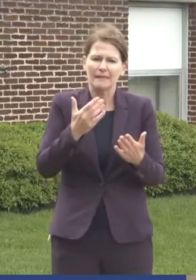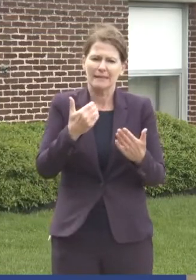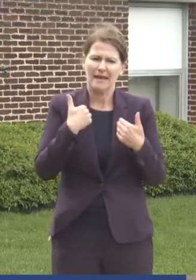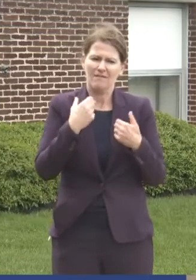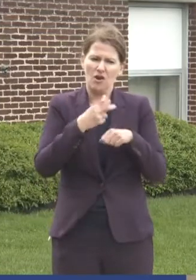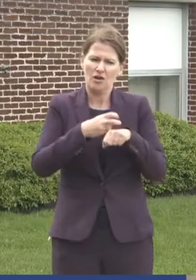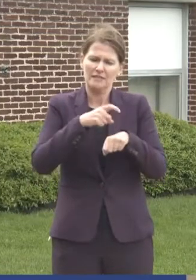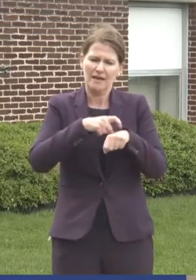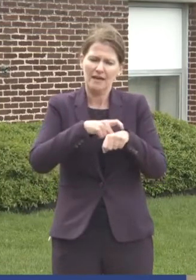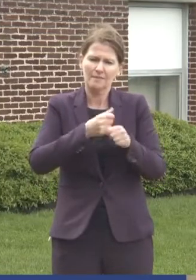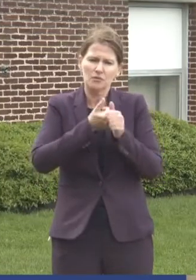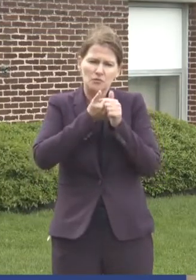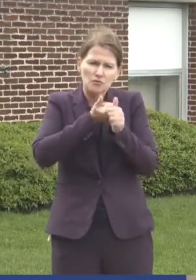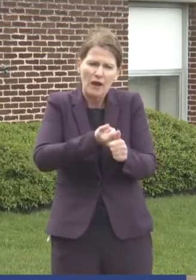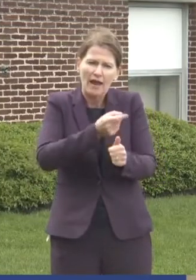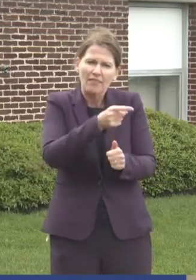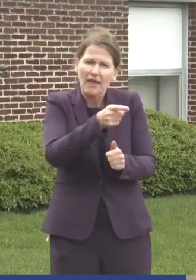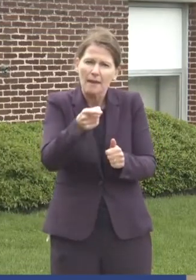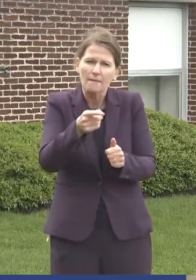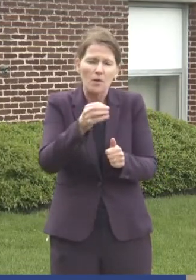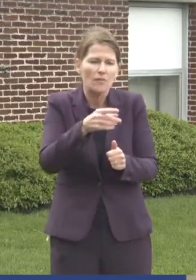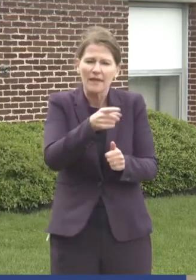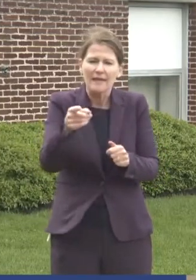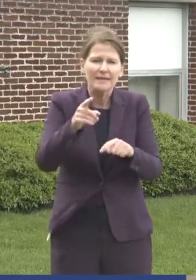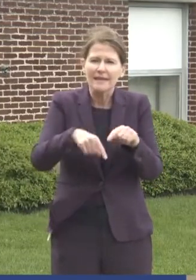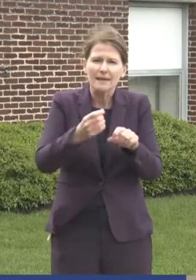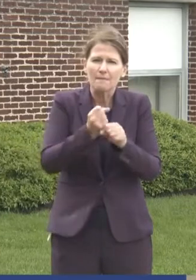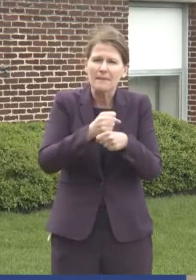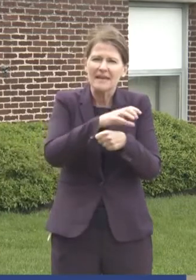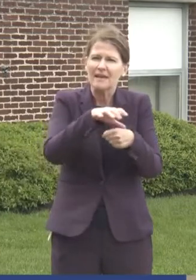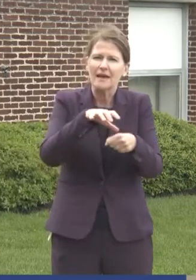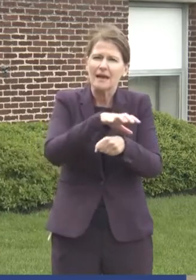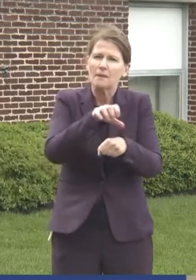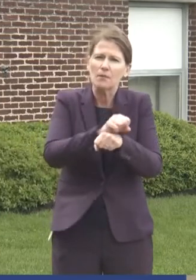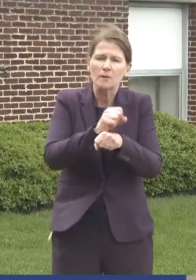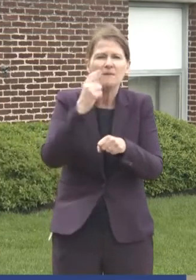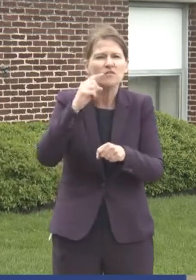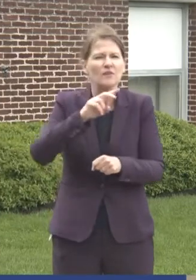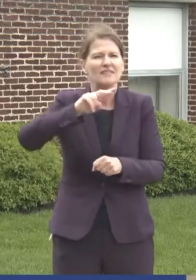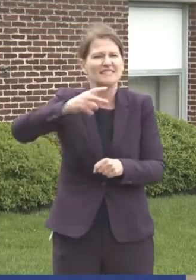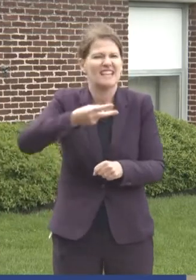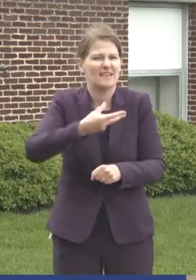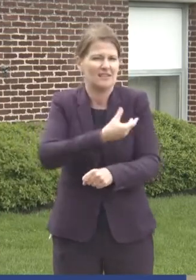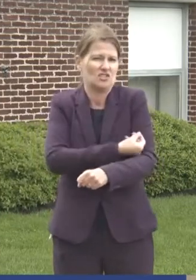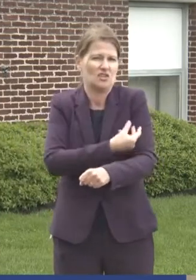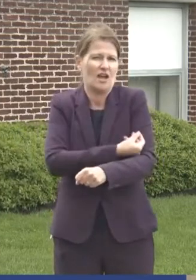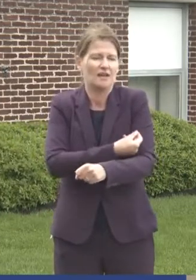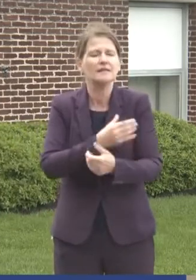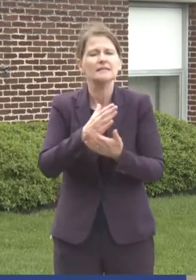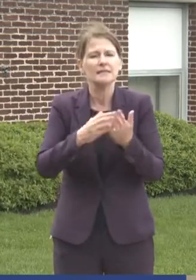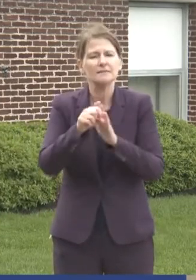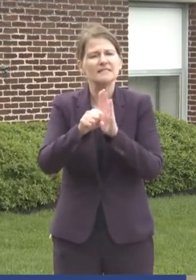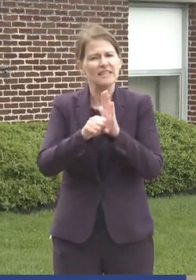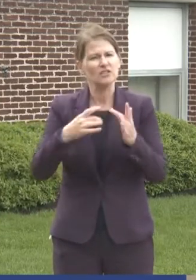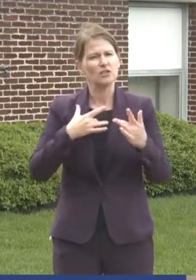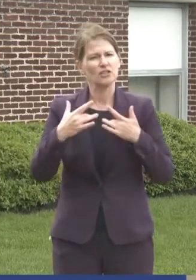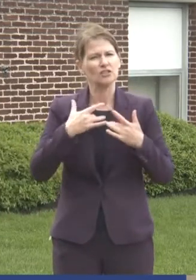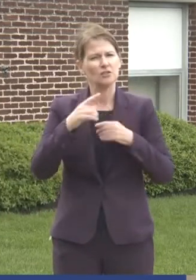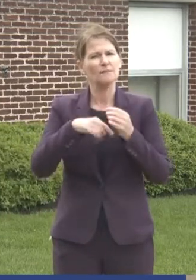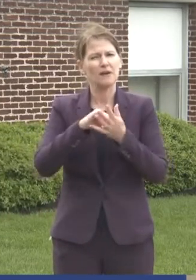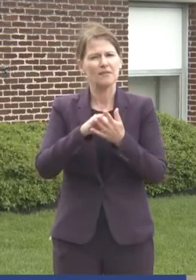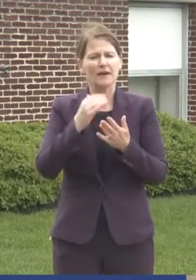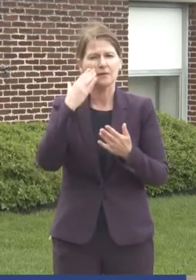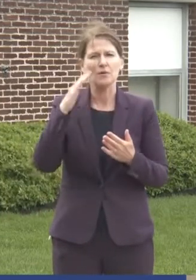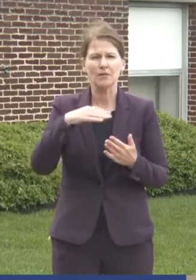to find a to get an appointment certain for a second shot that some states are worried about that. I know in